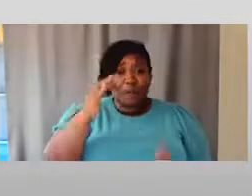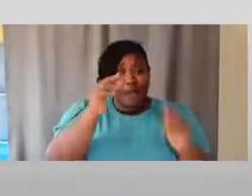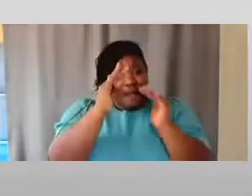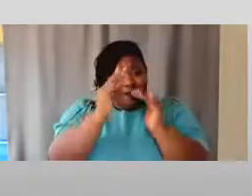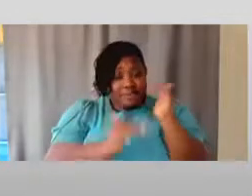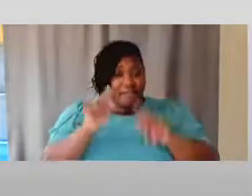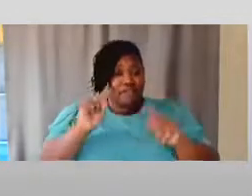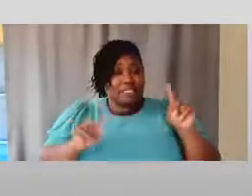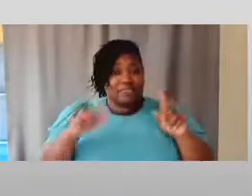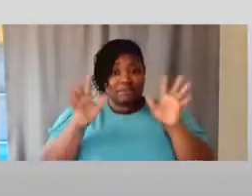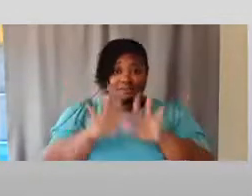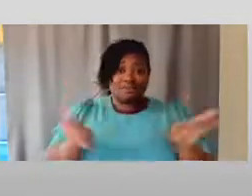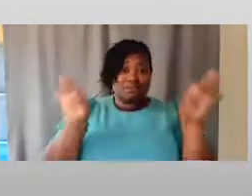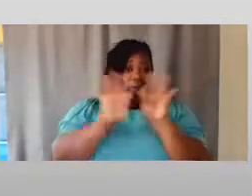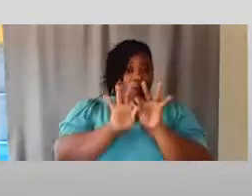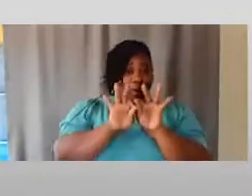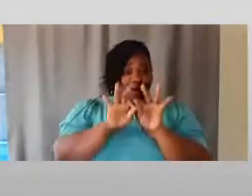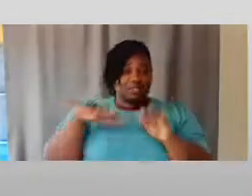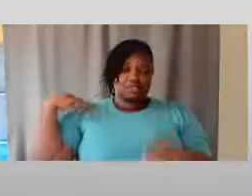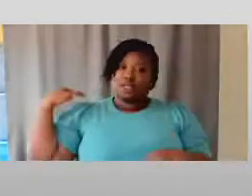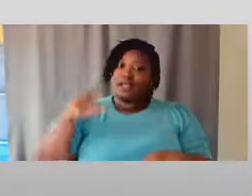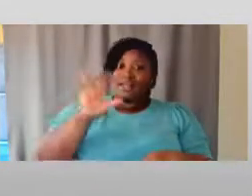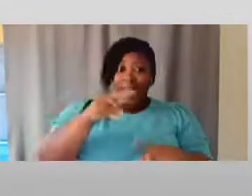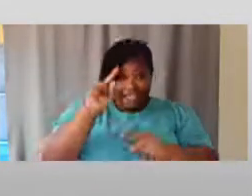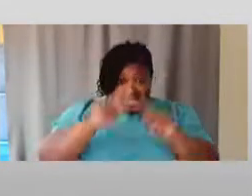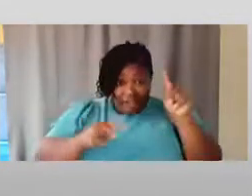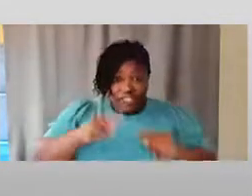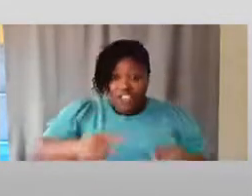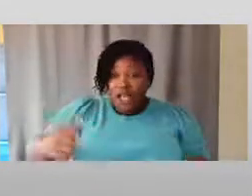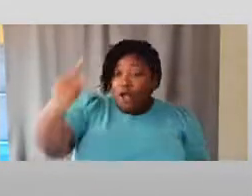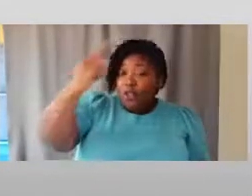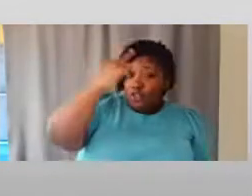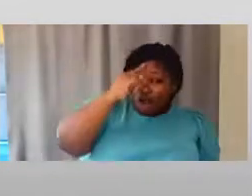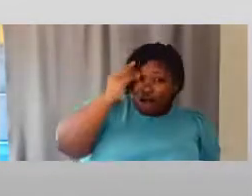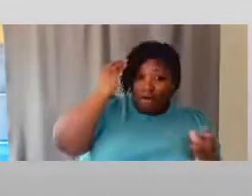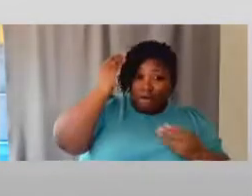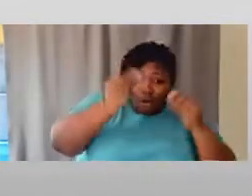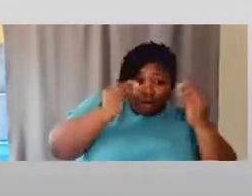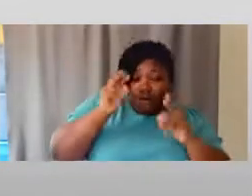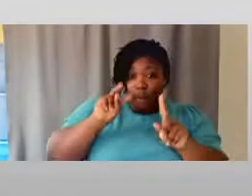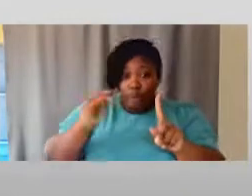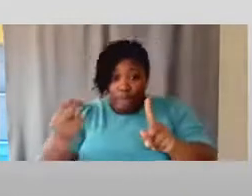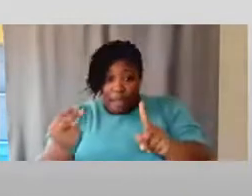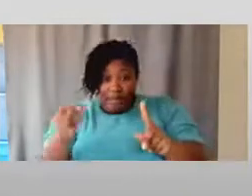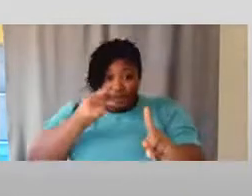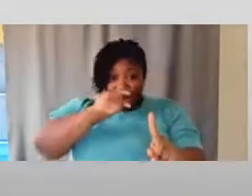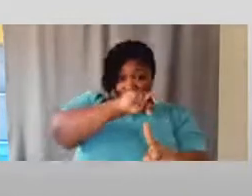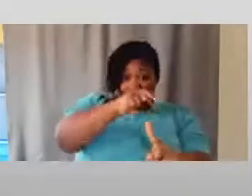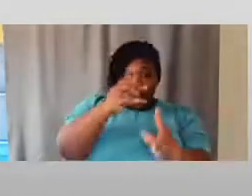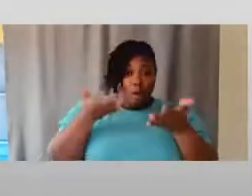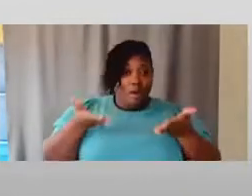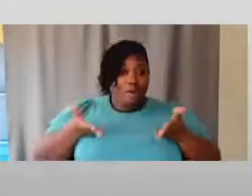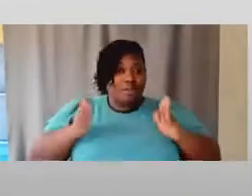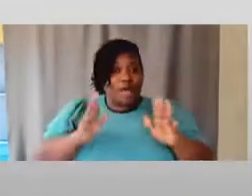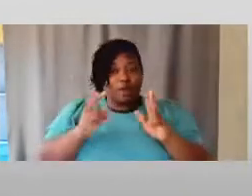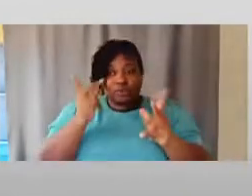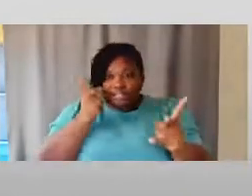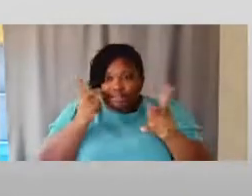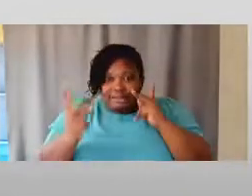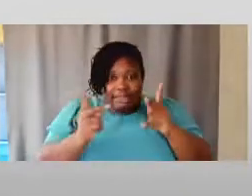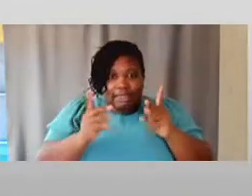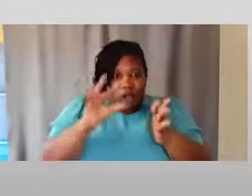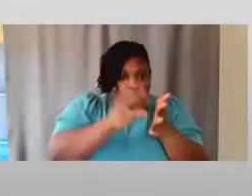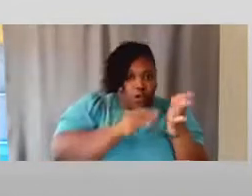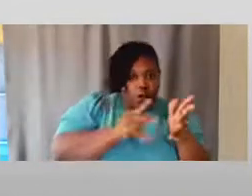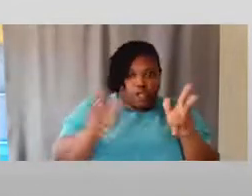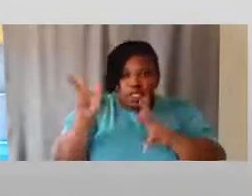because the diversity of thought and of experience and of perspective is going to allow you to see things, to learn things, to hear things that you